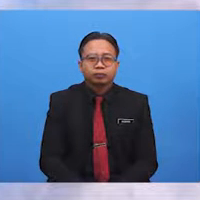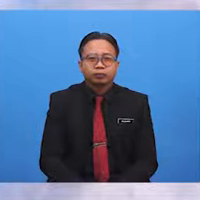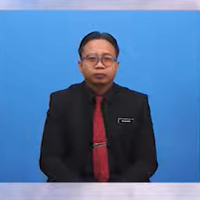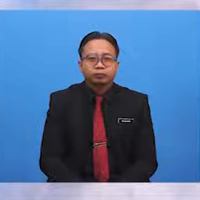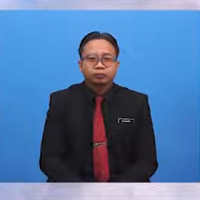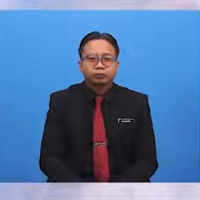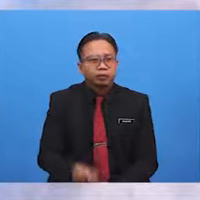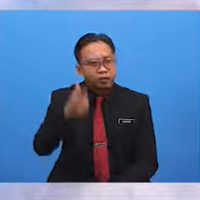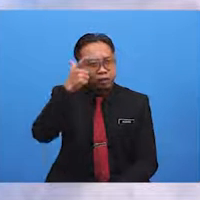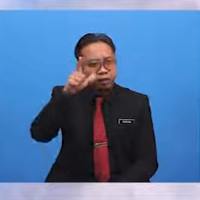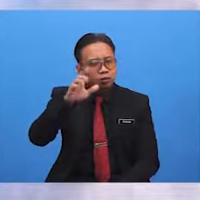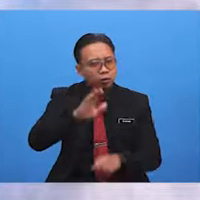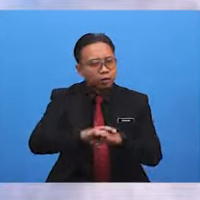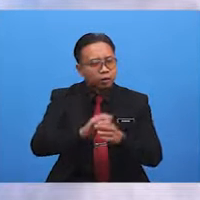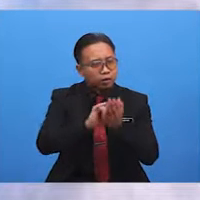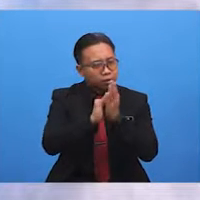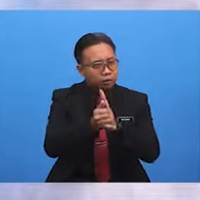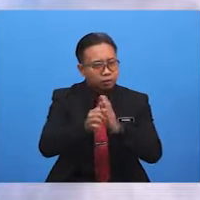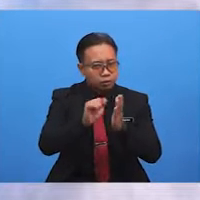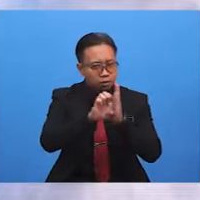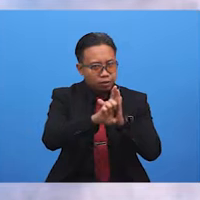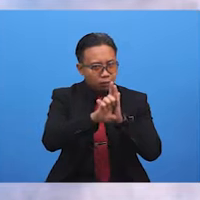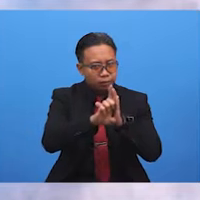Look at these examples.